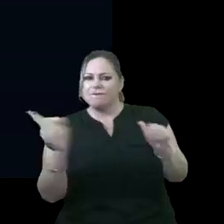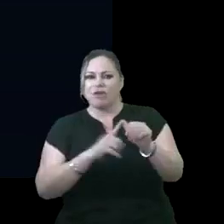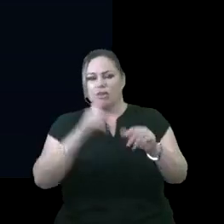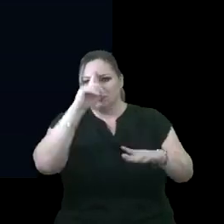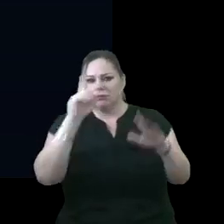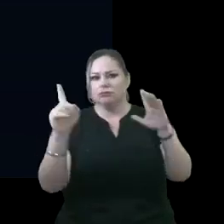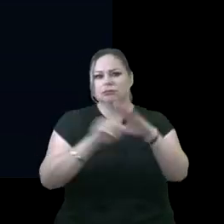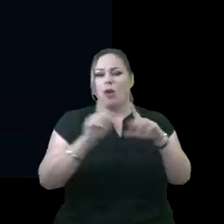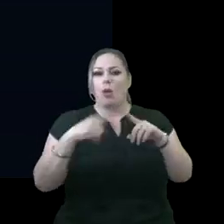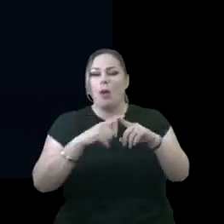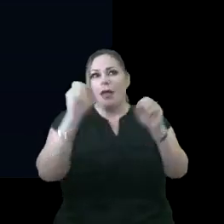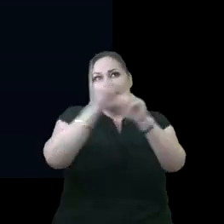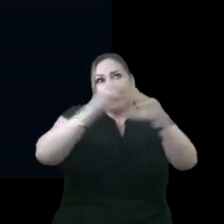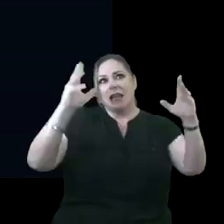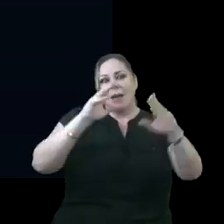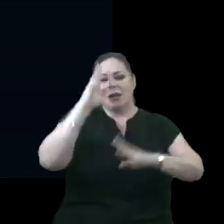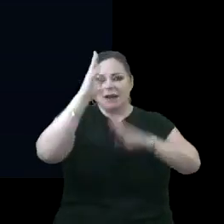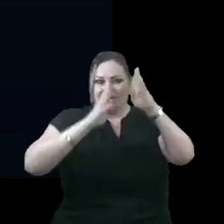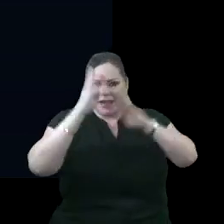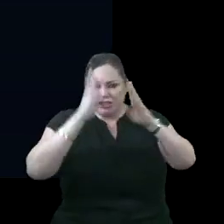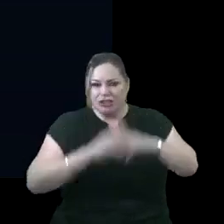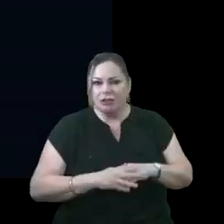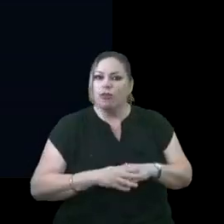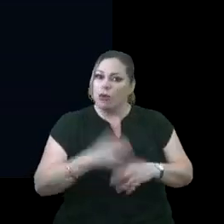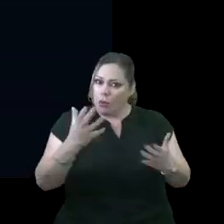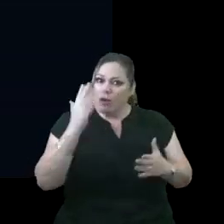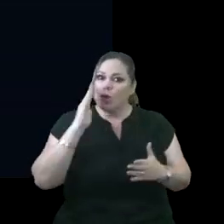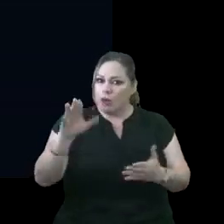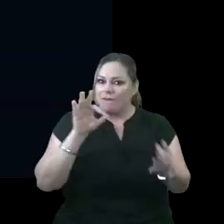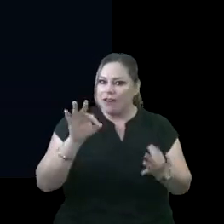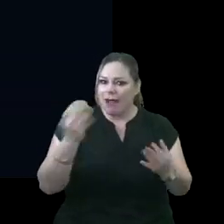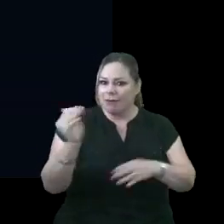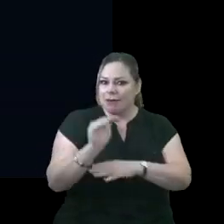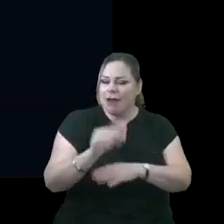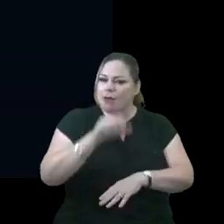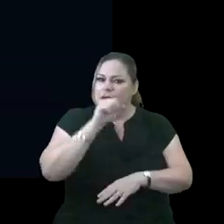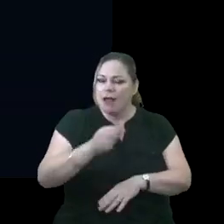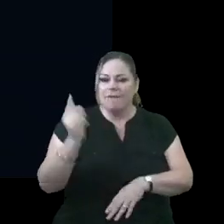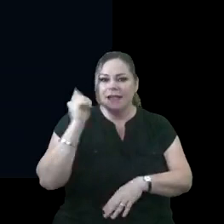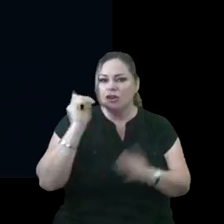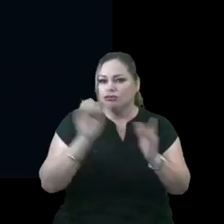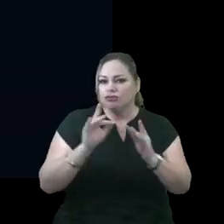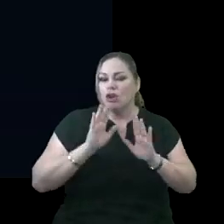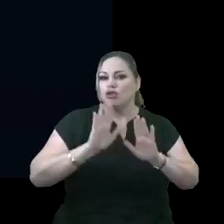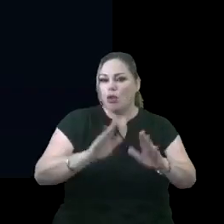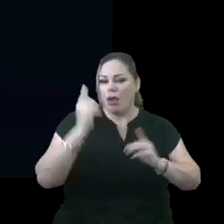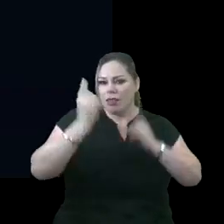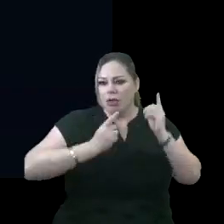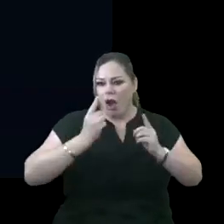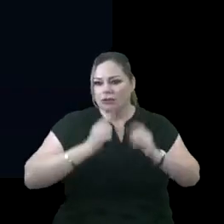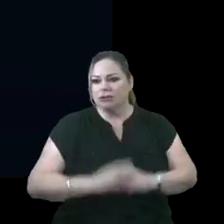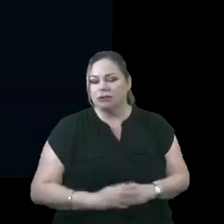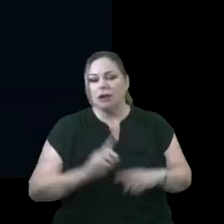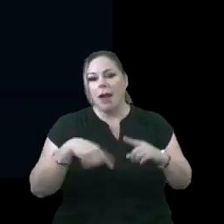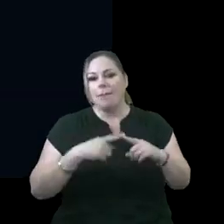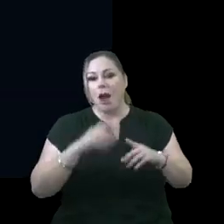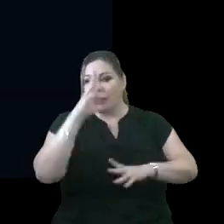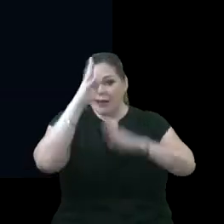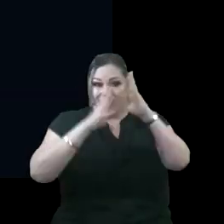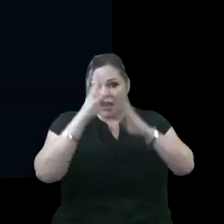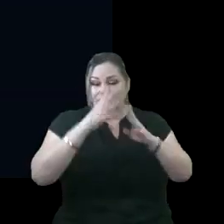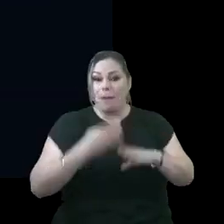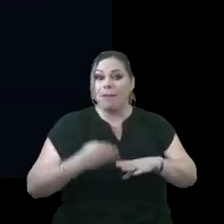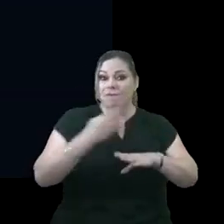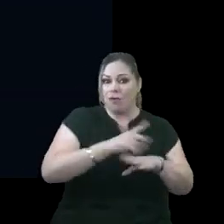when you think about innovation? We'd love to hear from you tonight and we'd love to hear your thoughts about innovation